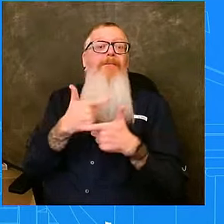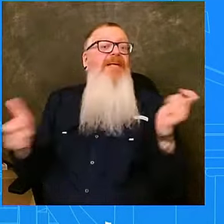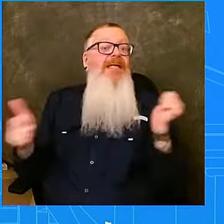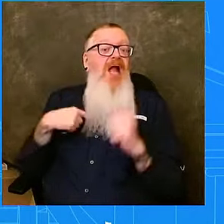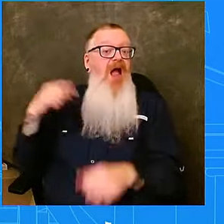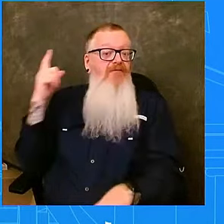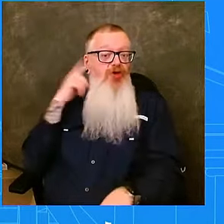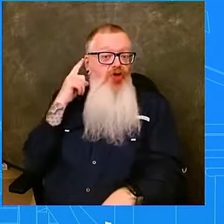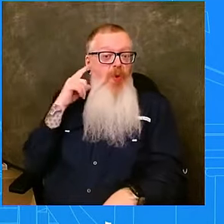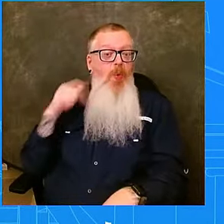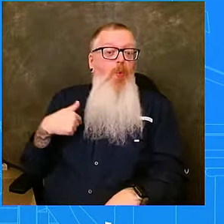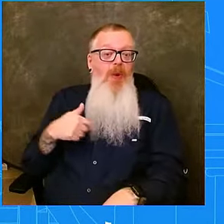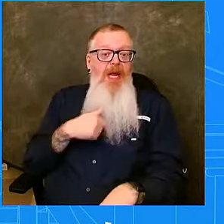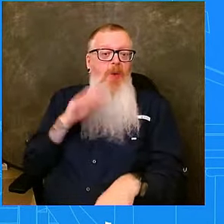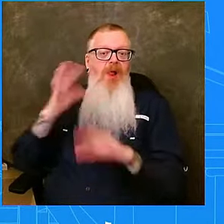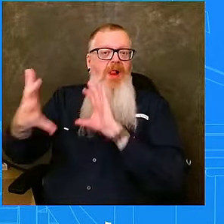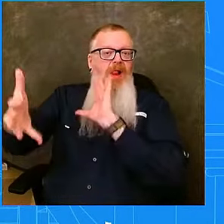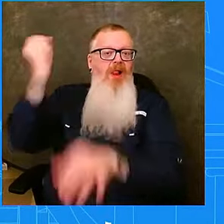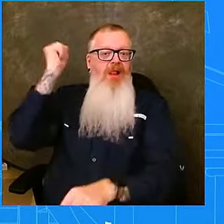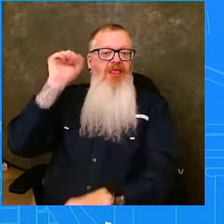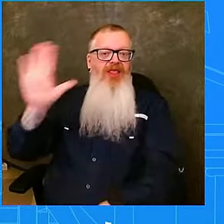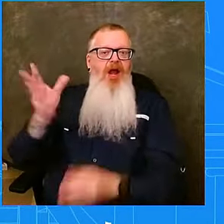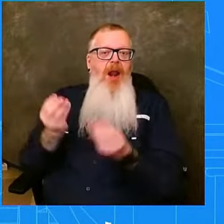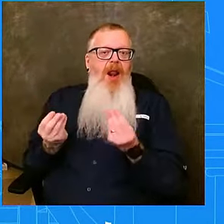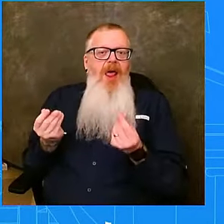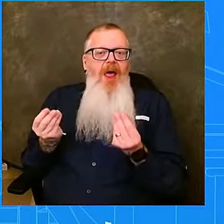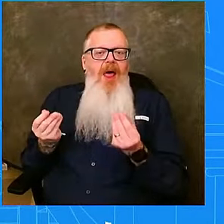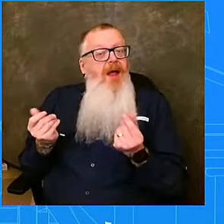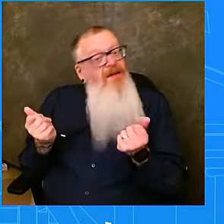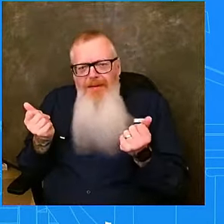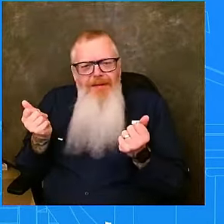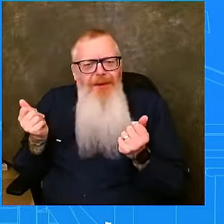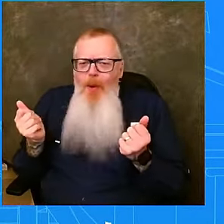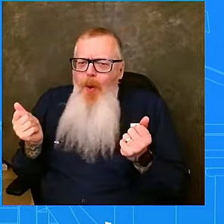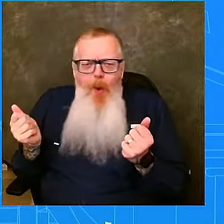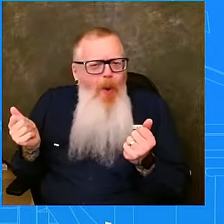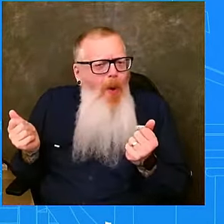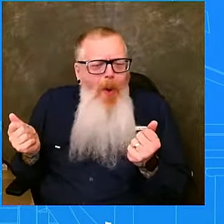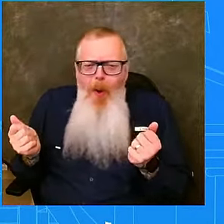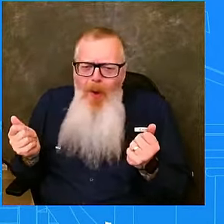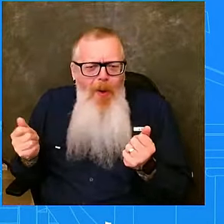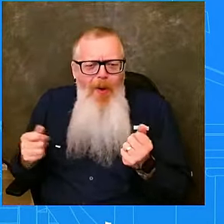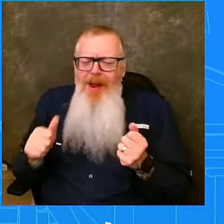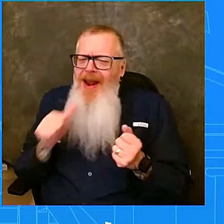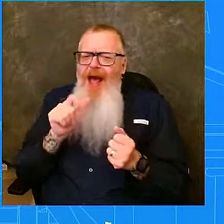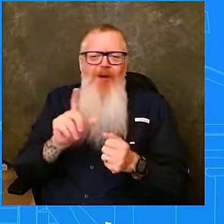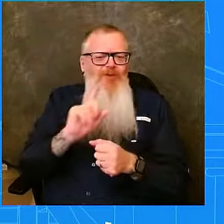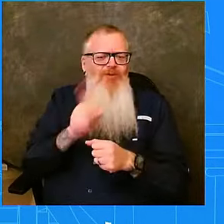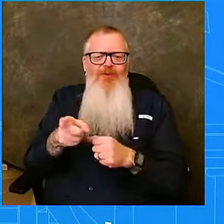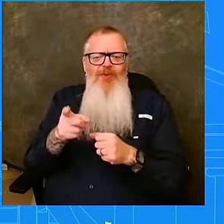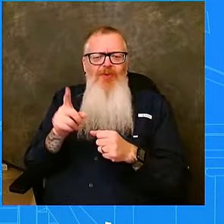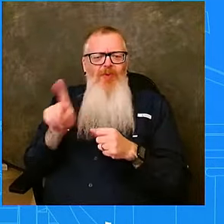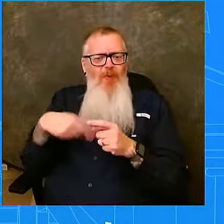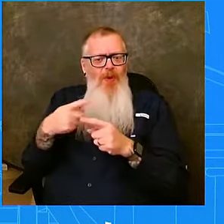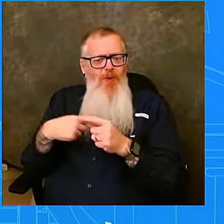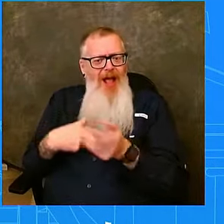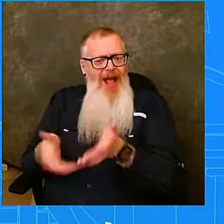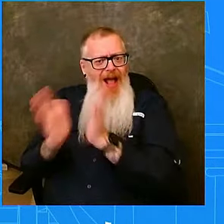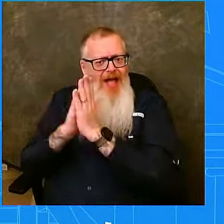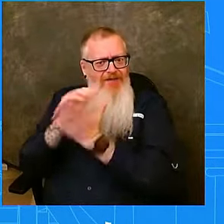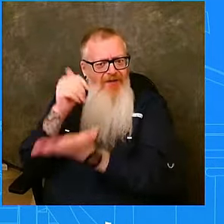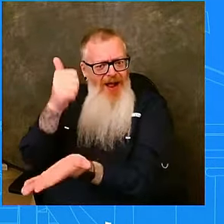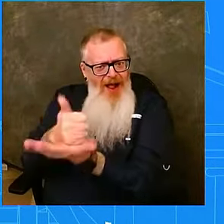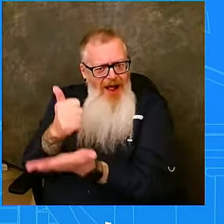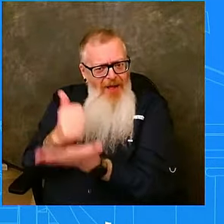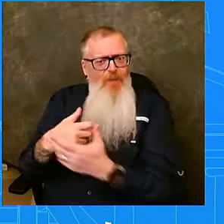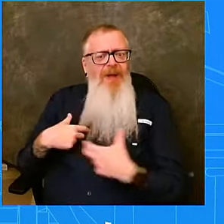them. Simply untrue. When you register for assistance, we give you an initial amount of money, $750, to